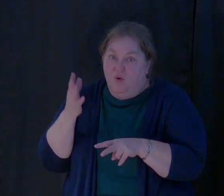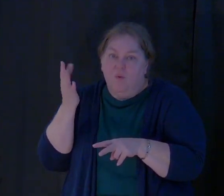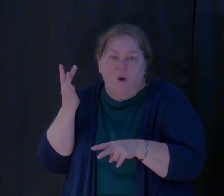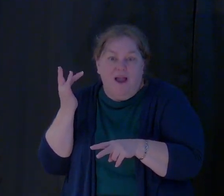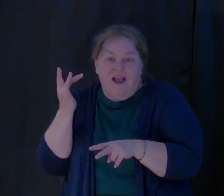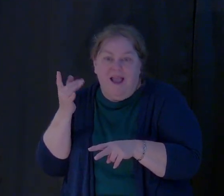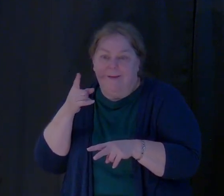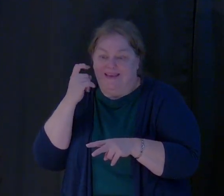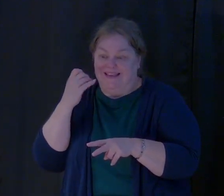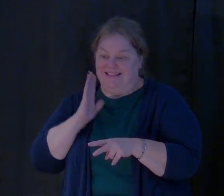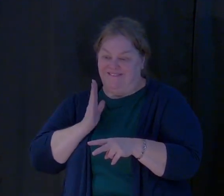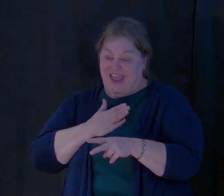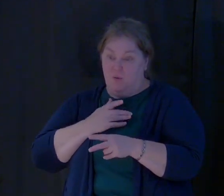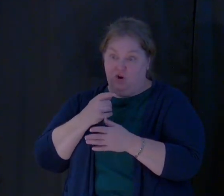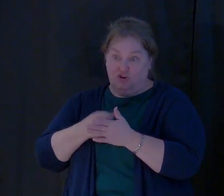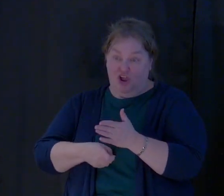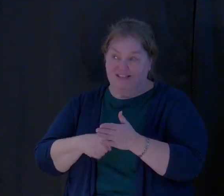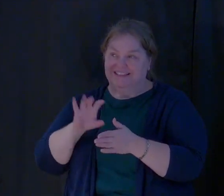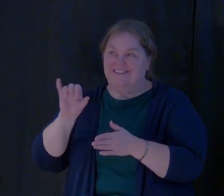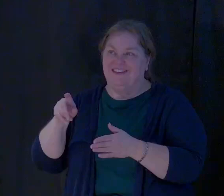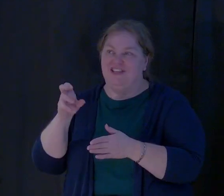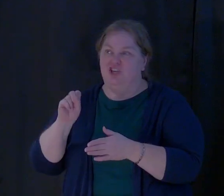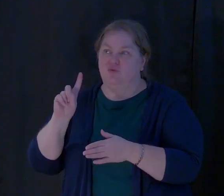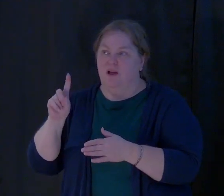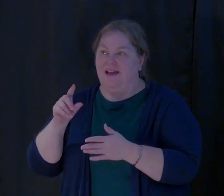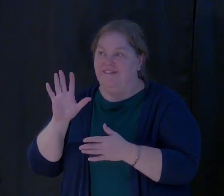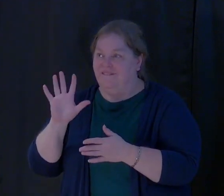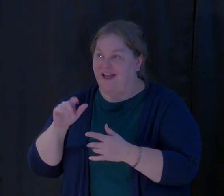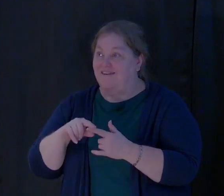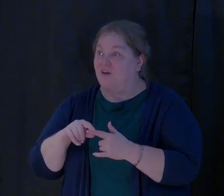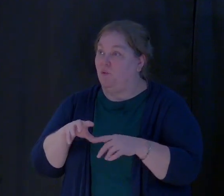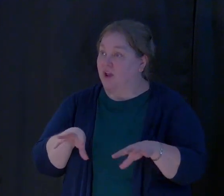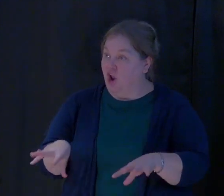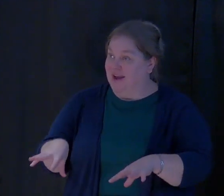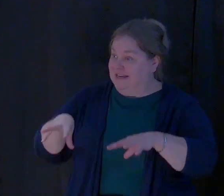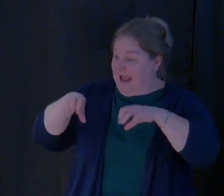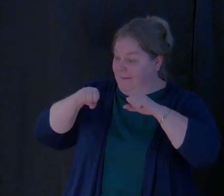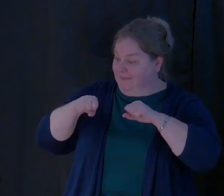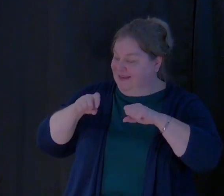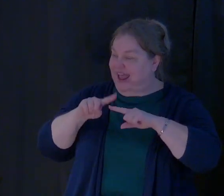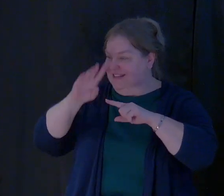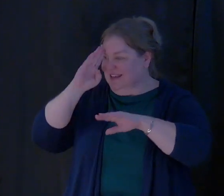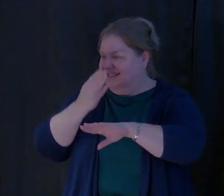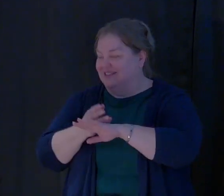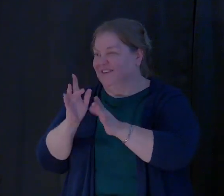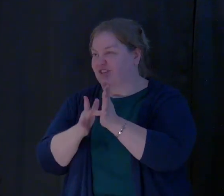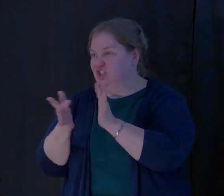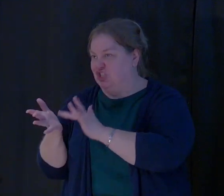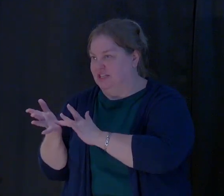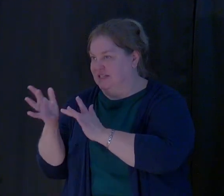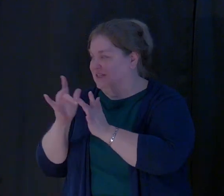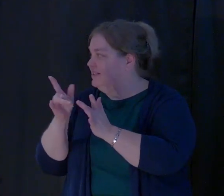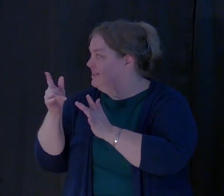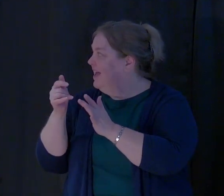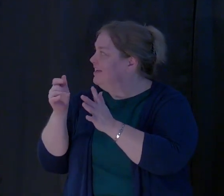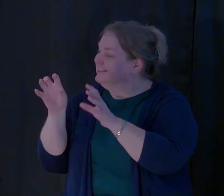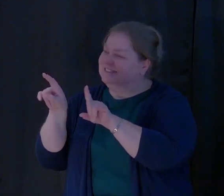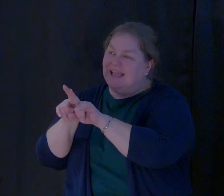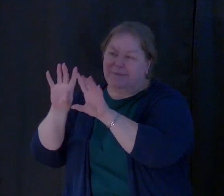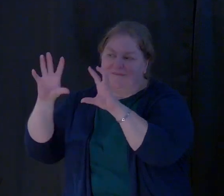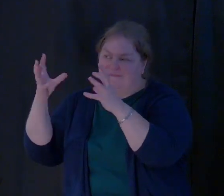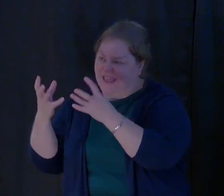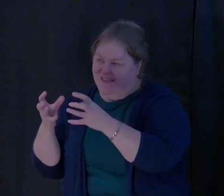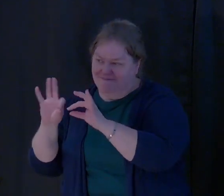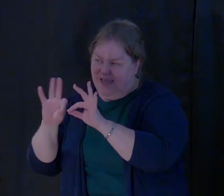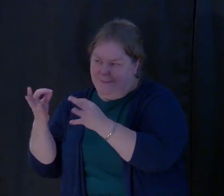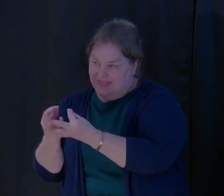cost. Ephesians 1, 5 says that we are adoption as sons of Jesus to himself. Adoption is not